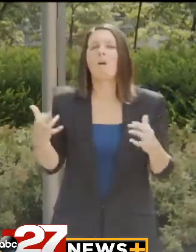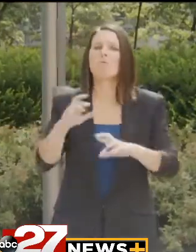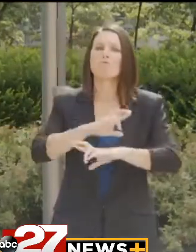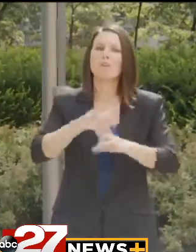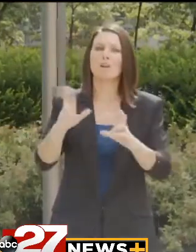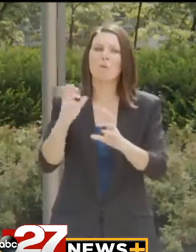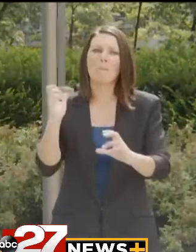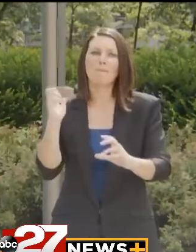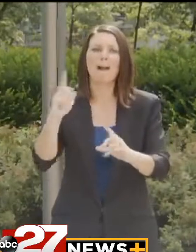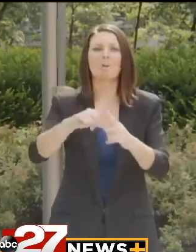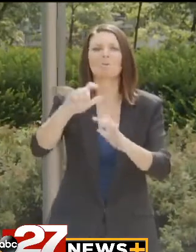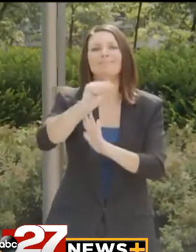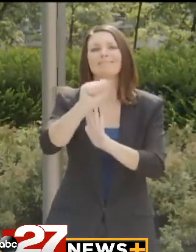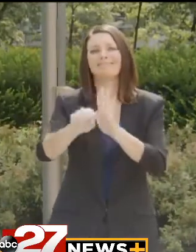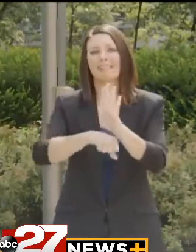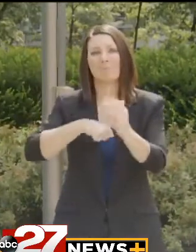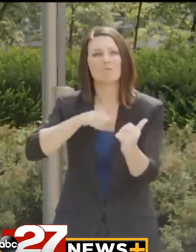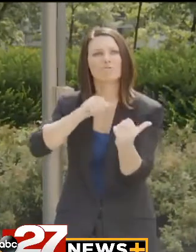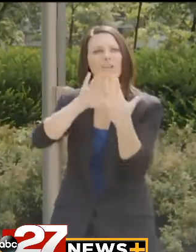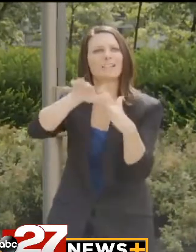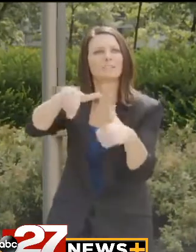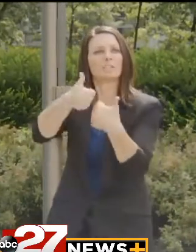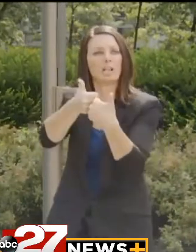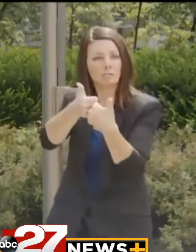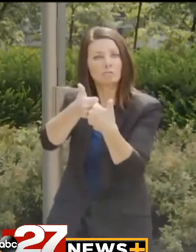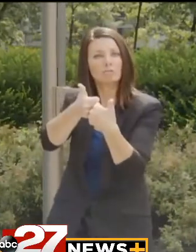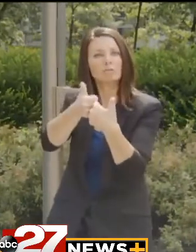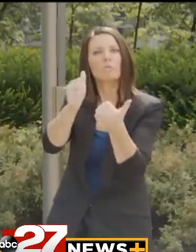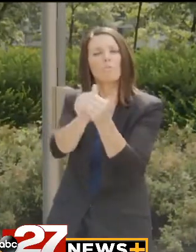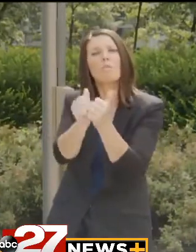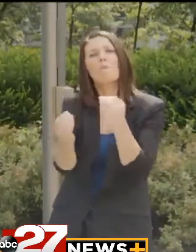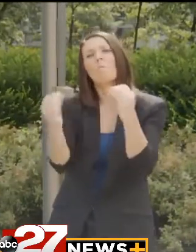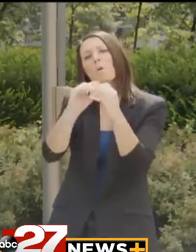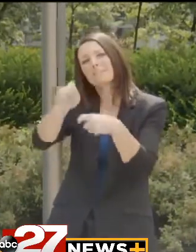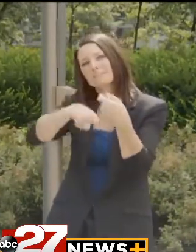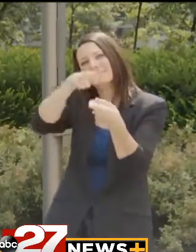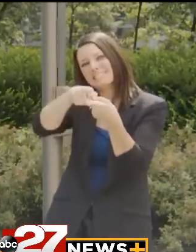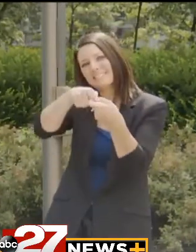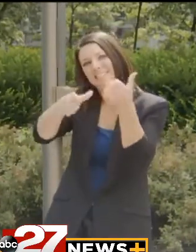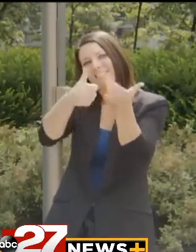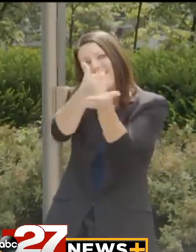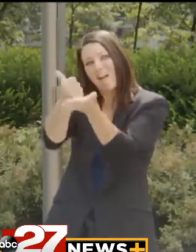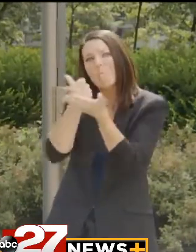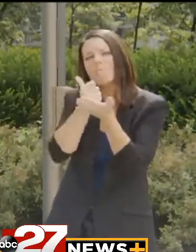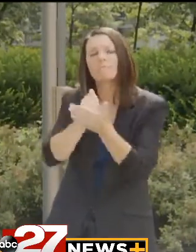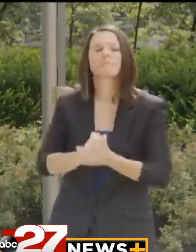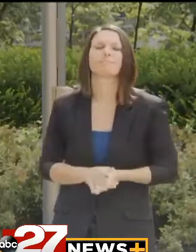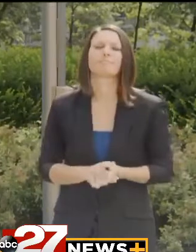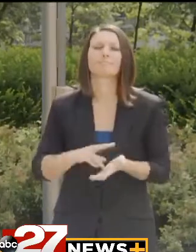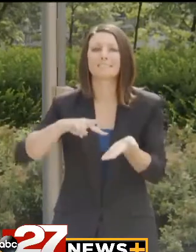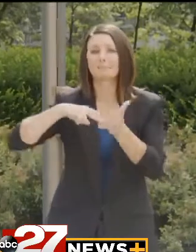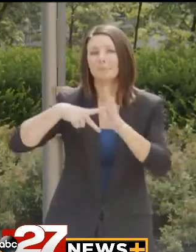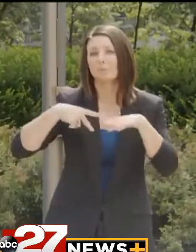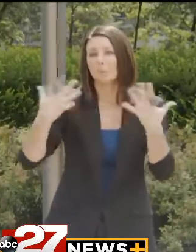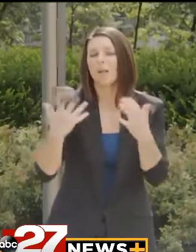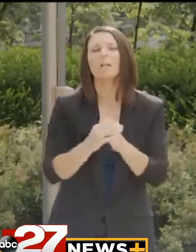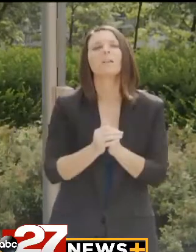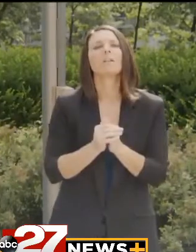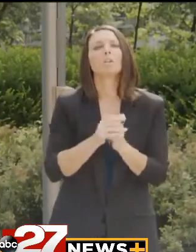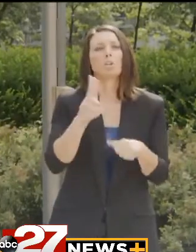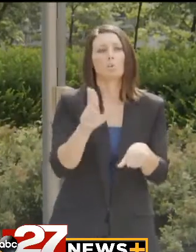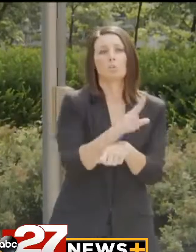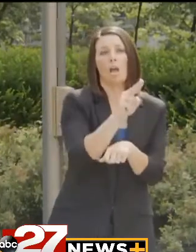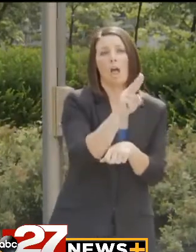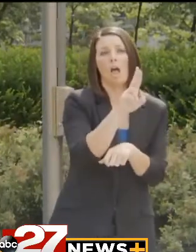to return to a state where we address these hurdles with more specific assistance. That means instead of using